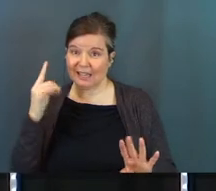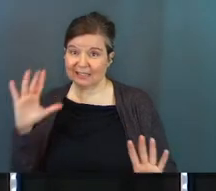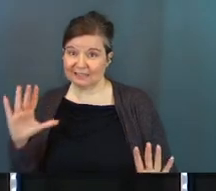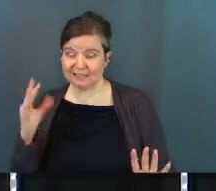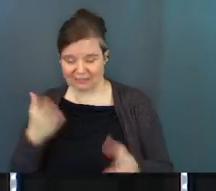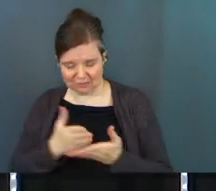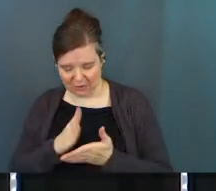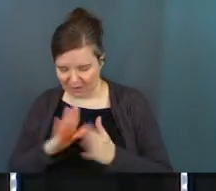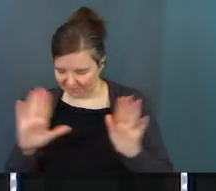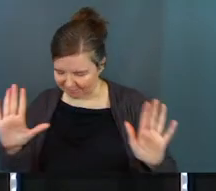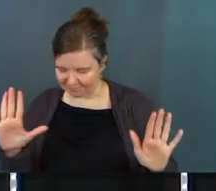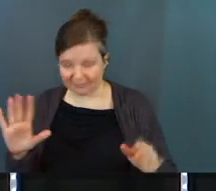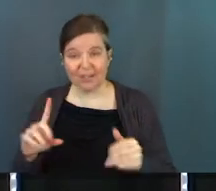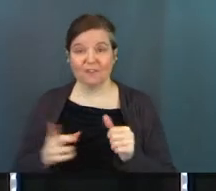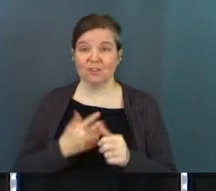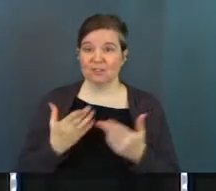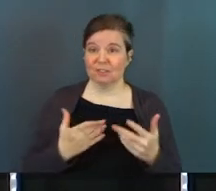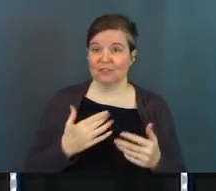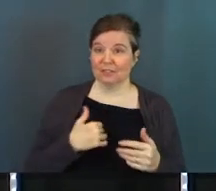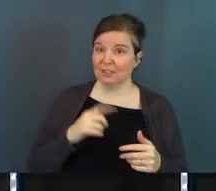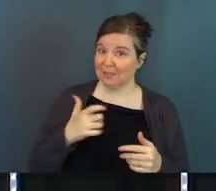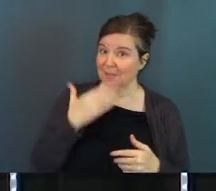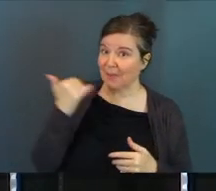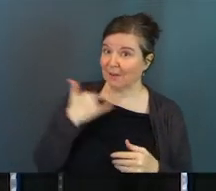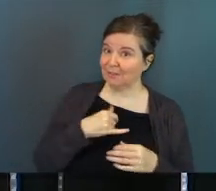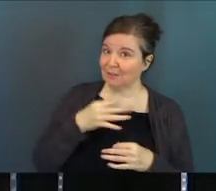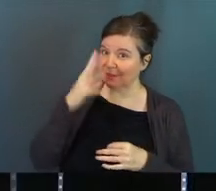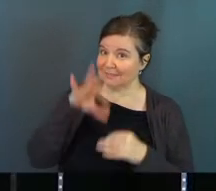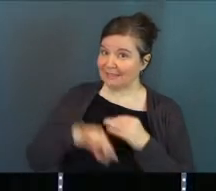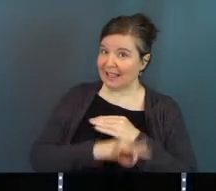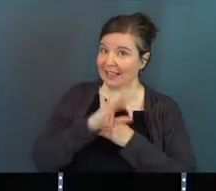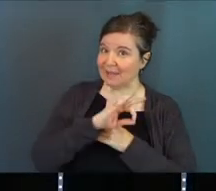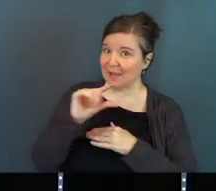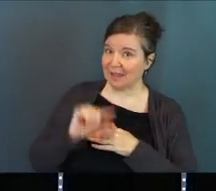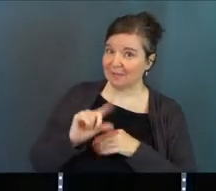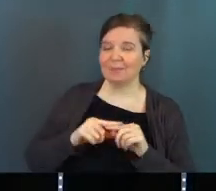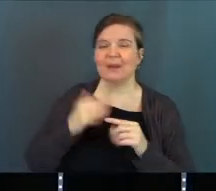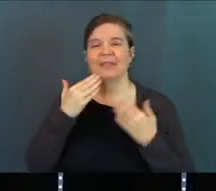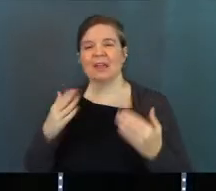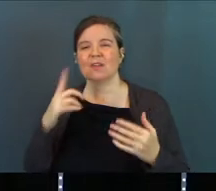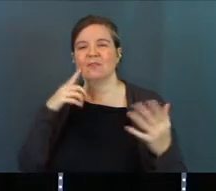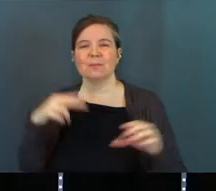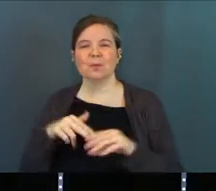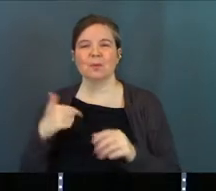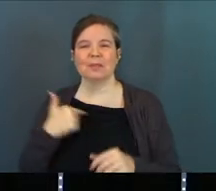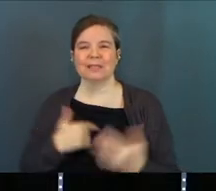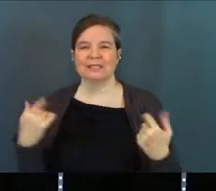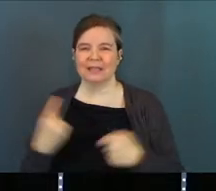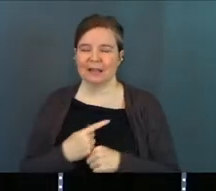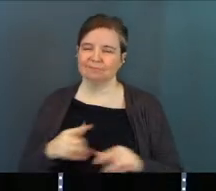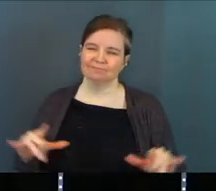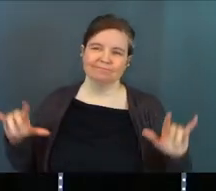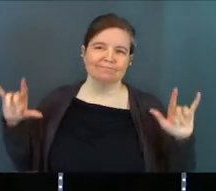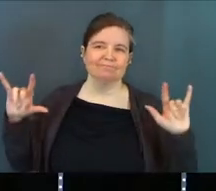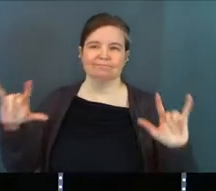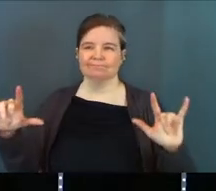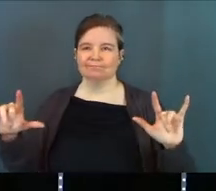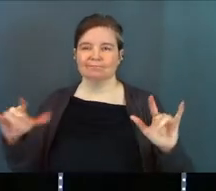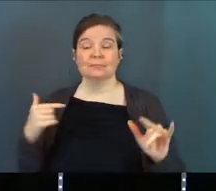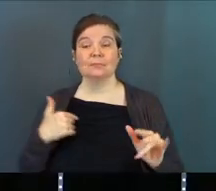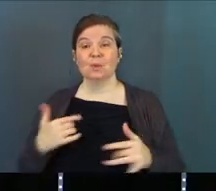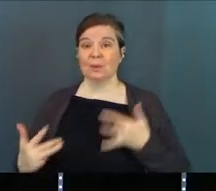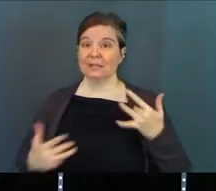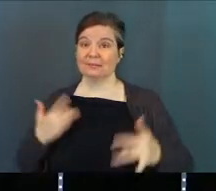okay? It's all right, yeah. First service, was better for you, You get to sleep in a little bit. But thank you guys so much for being with us today. Again, we love you guys so much.